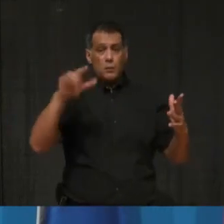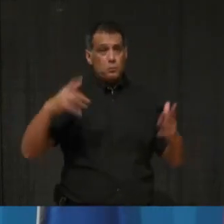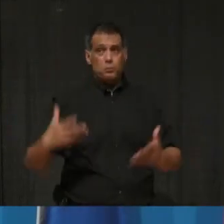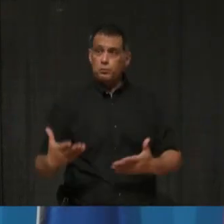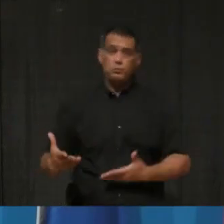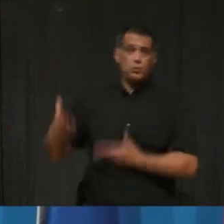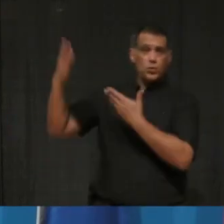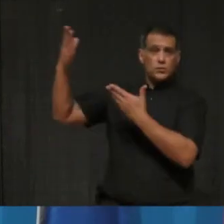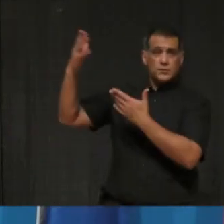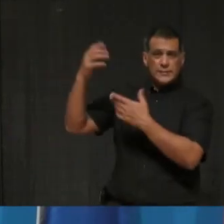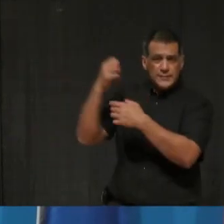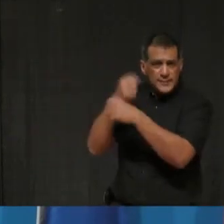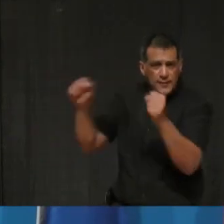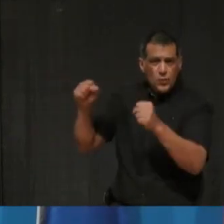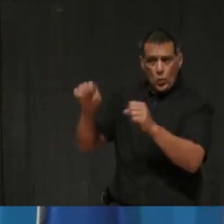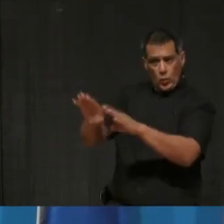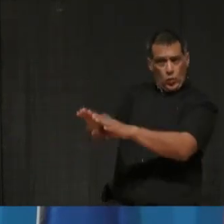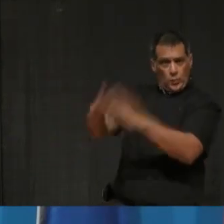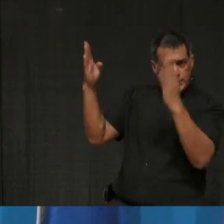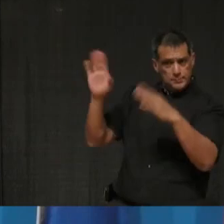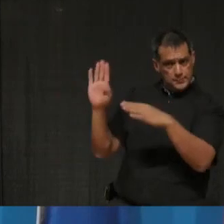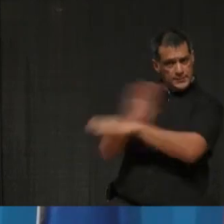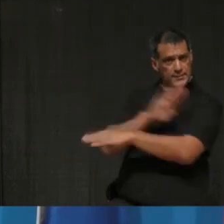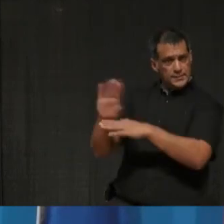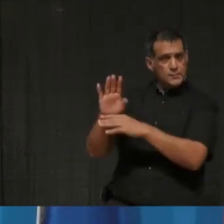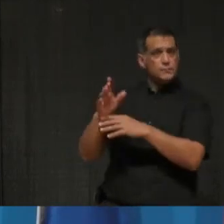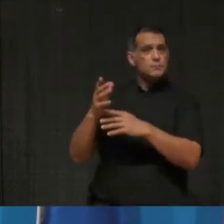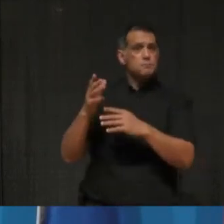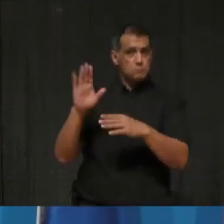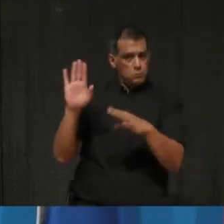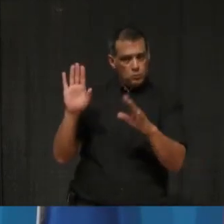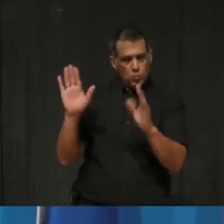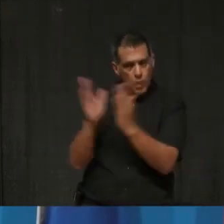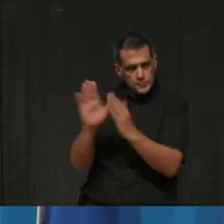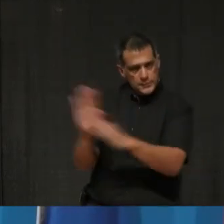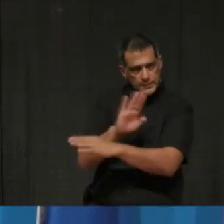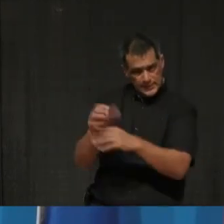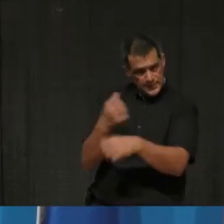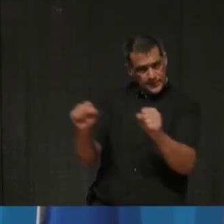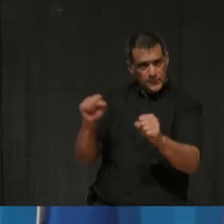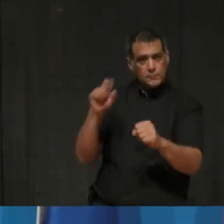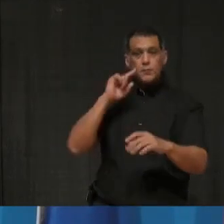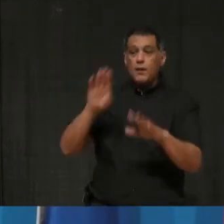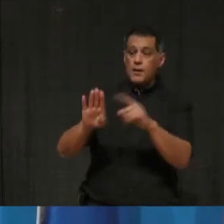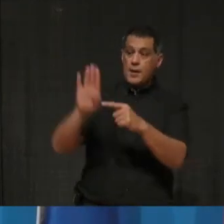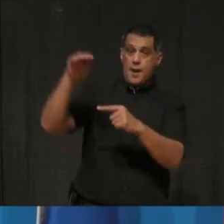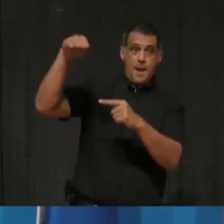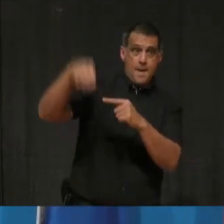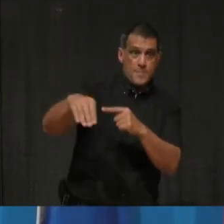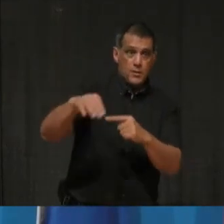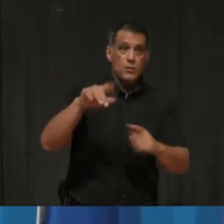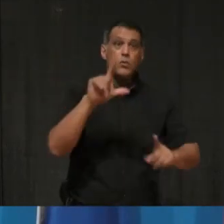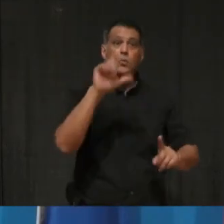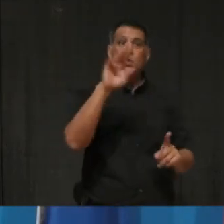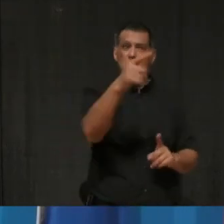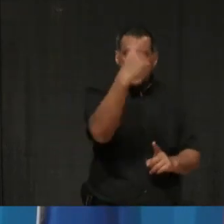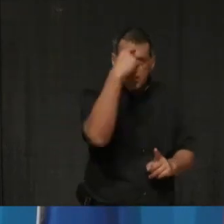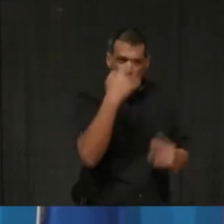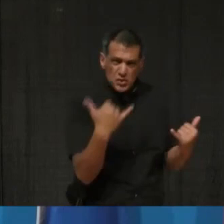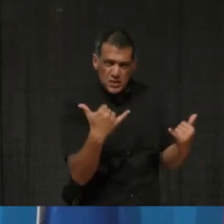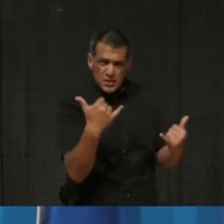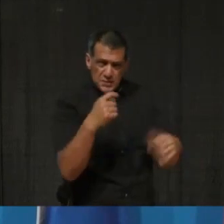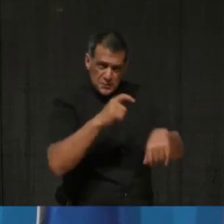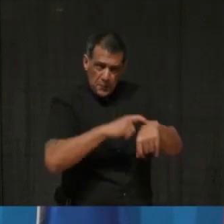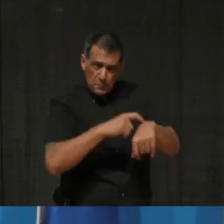or controlled, uh, reopening of, uh, smaller businesses. I'm just curious if you think that this is the time to kind of be entertaining more